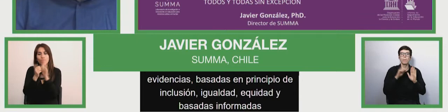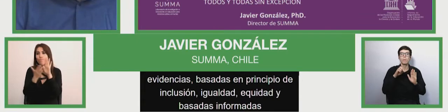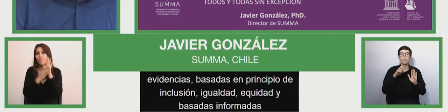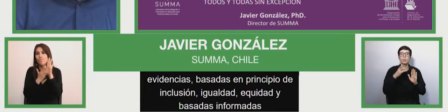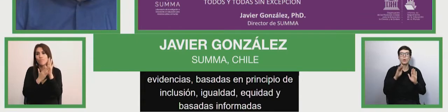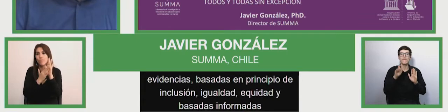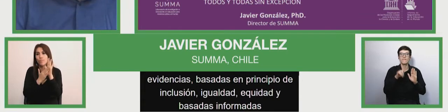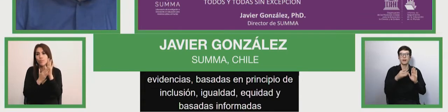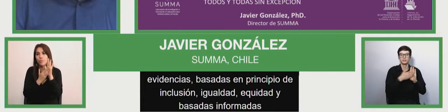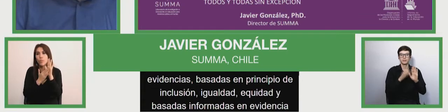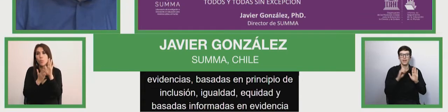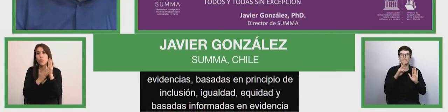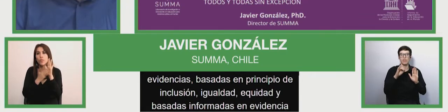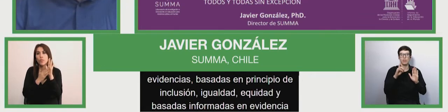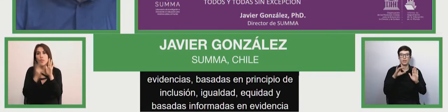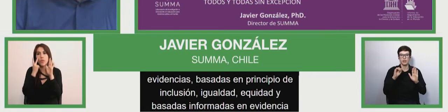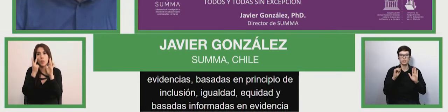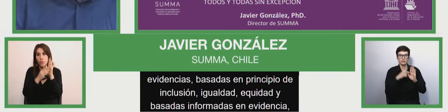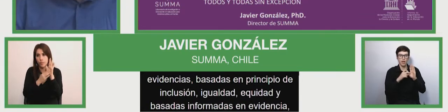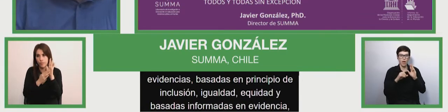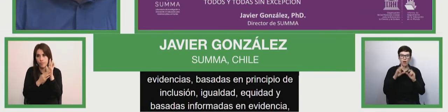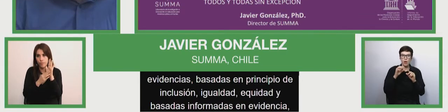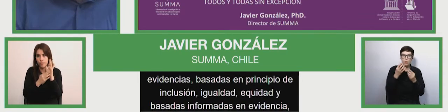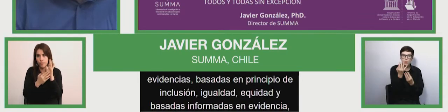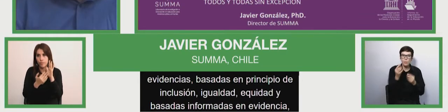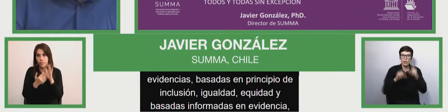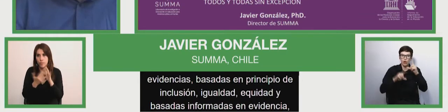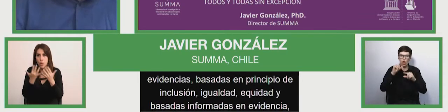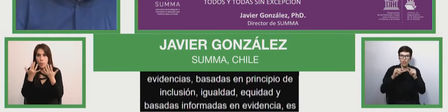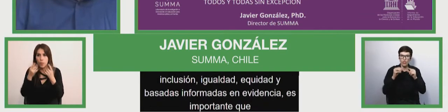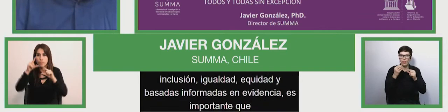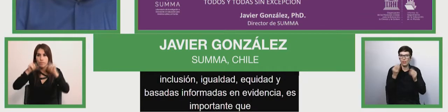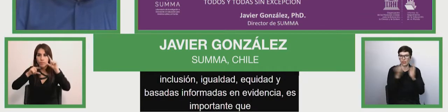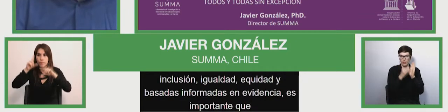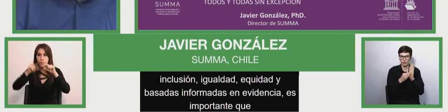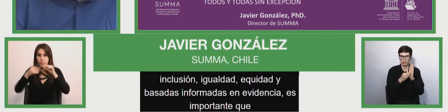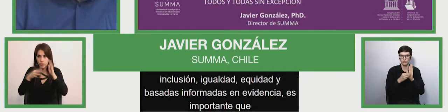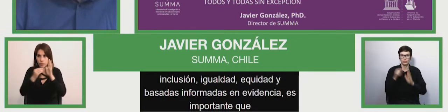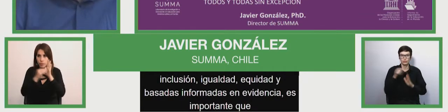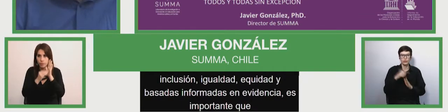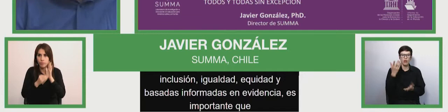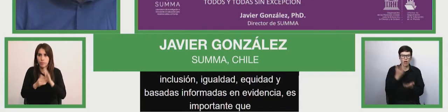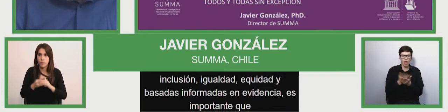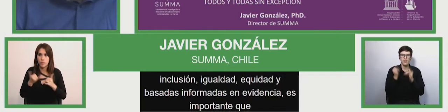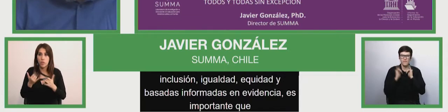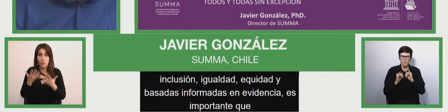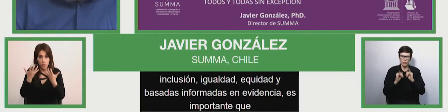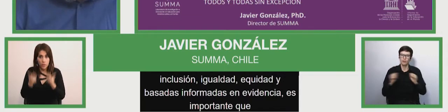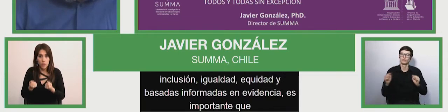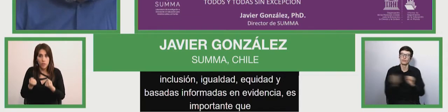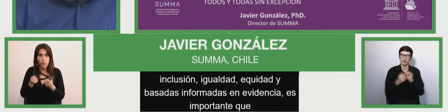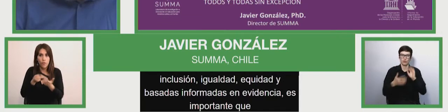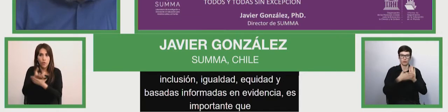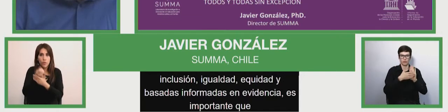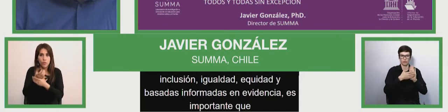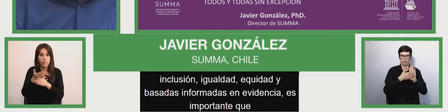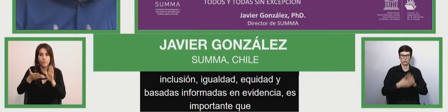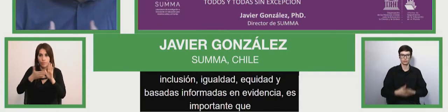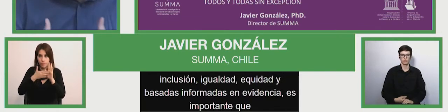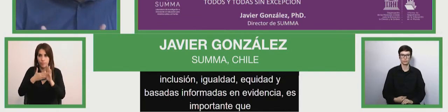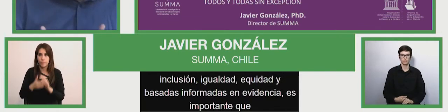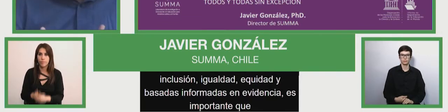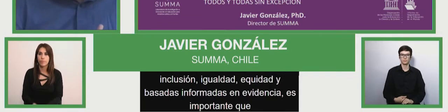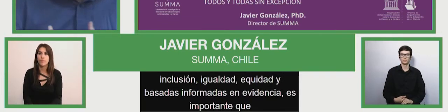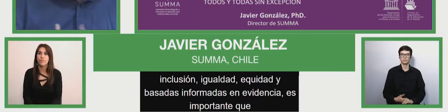although it's based in principles, but it be informed on evidence. And in that sense, together